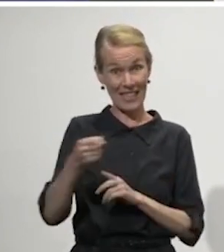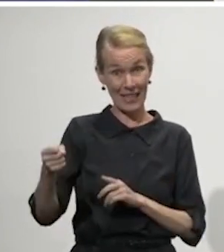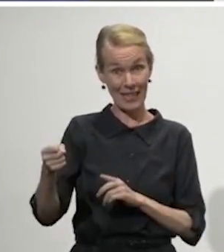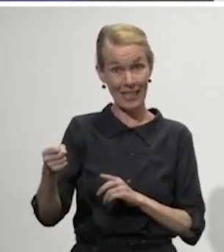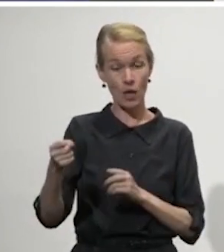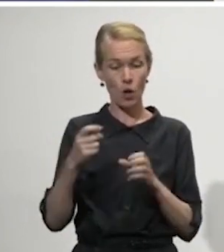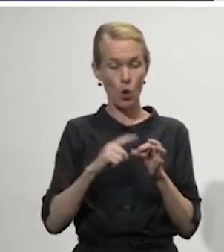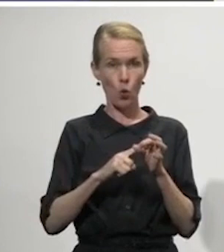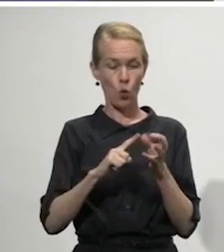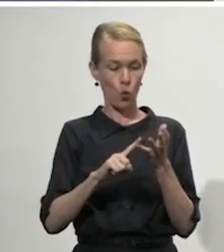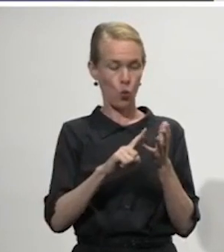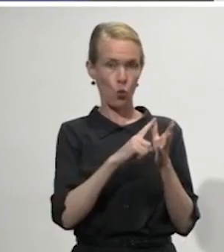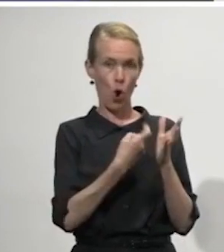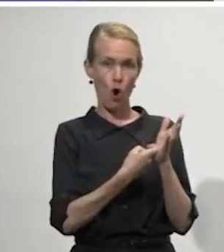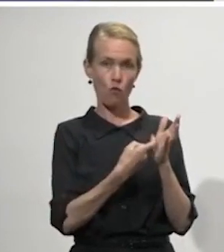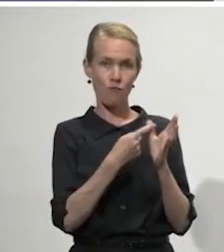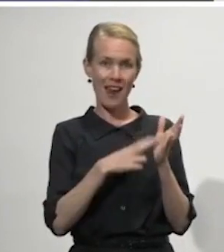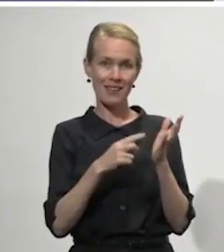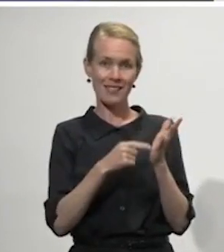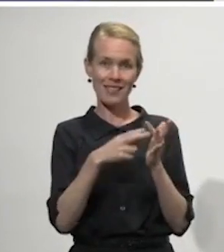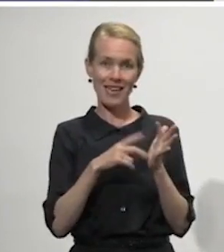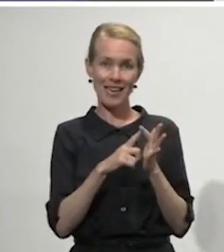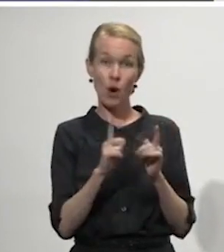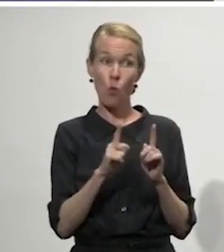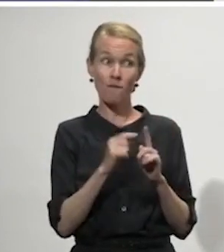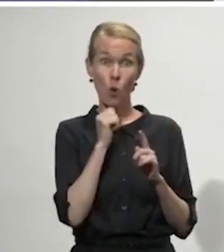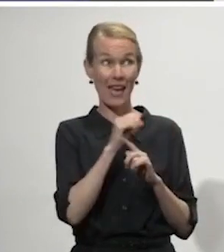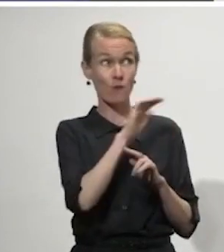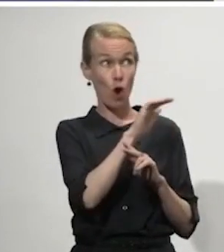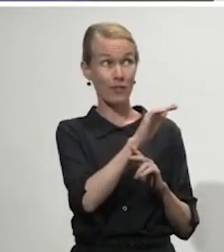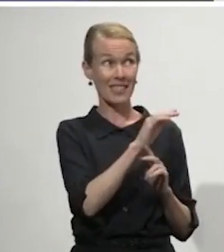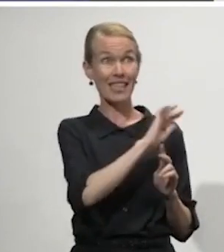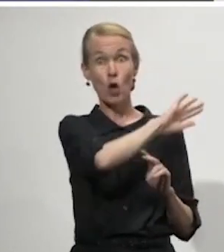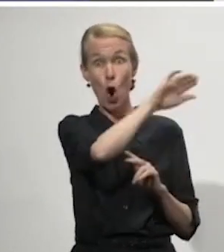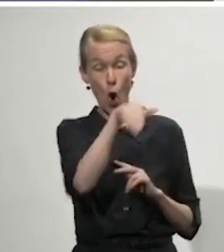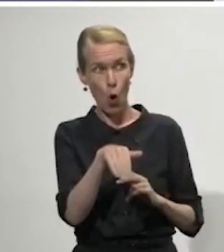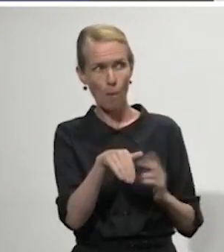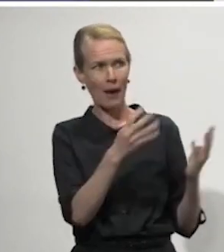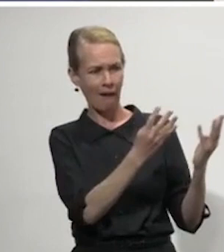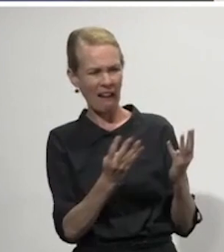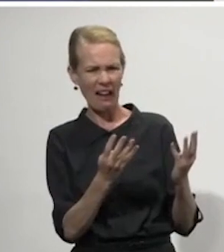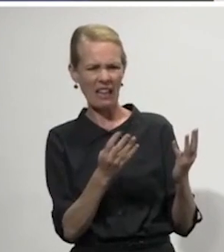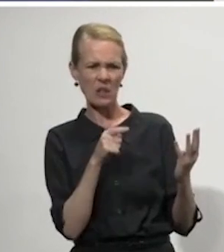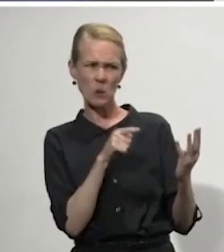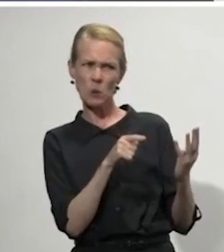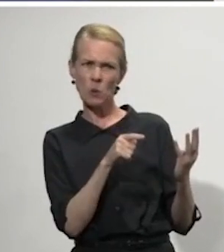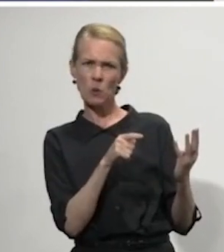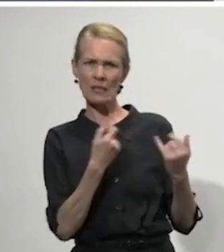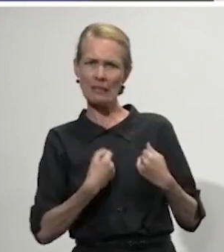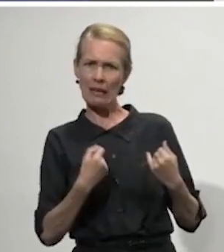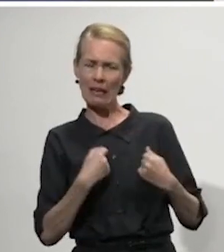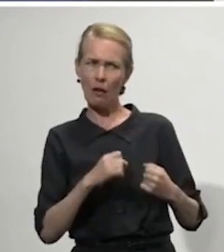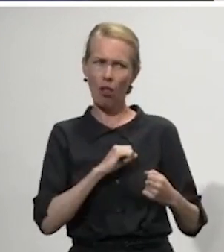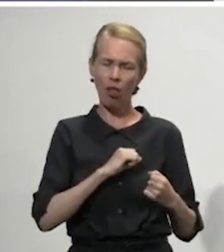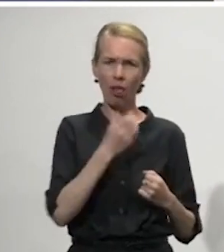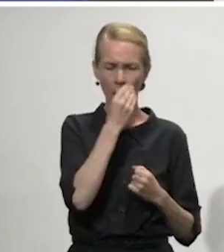describe when someone comes in from overseas and they are symptomatic and they are then assessed and taken